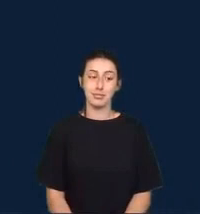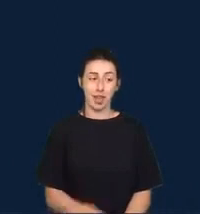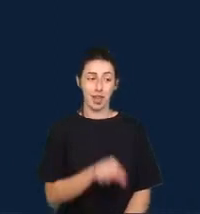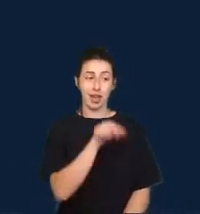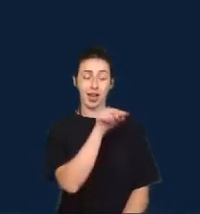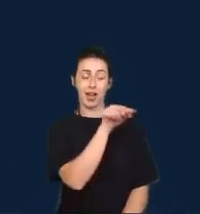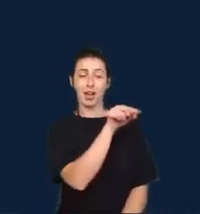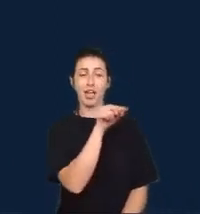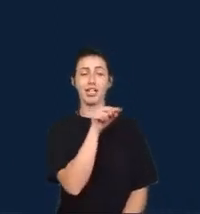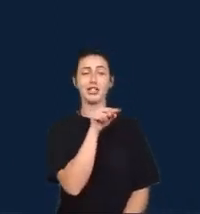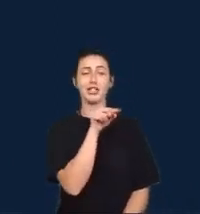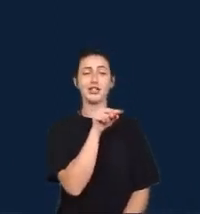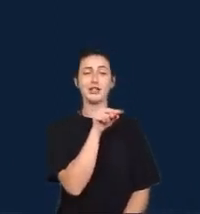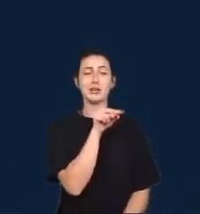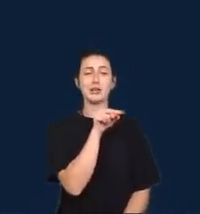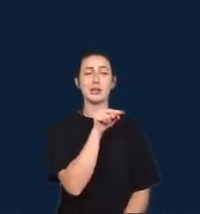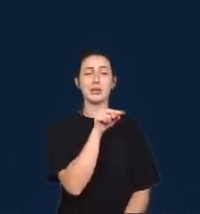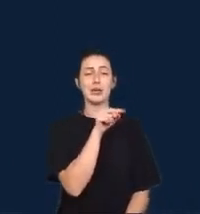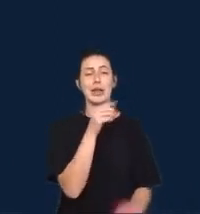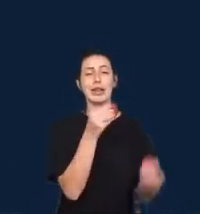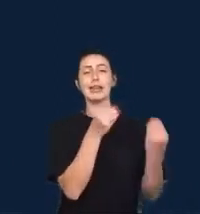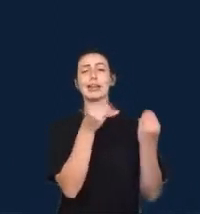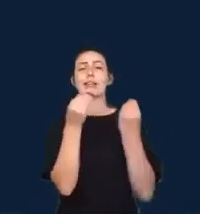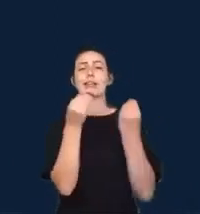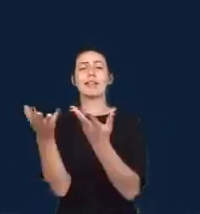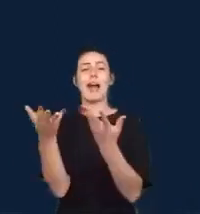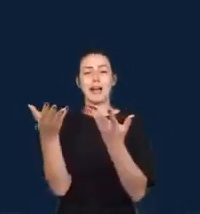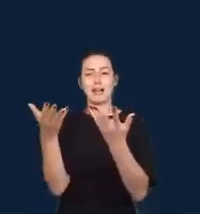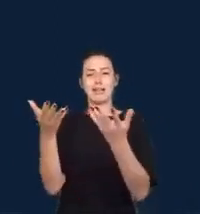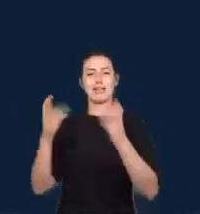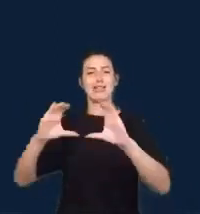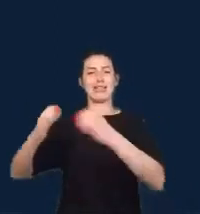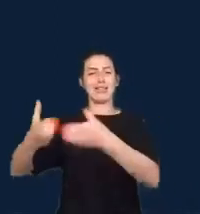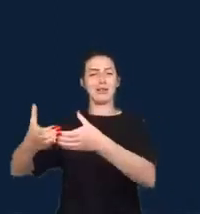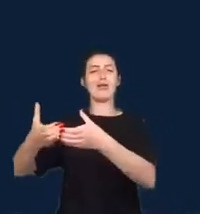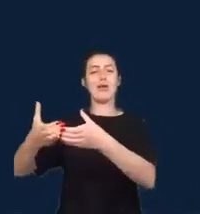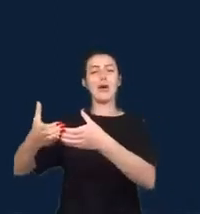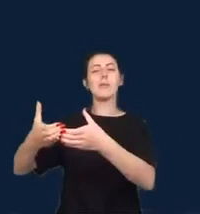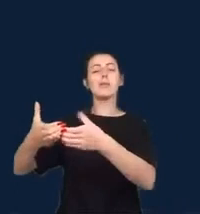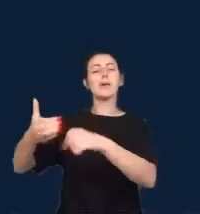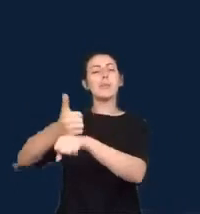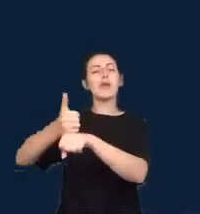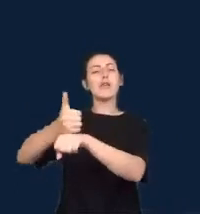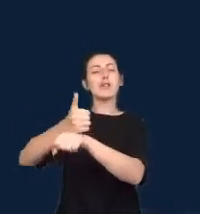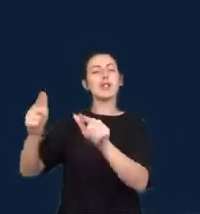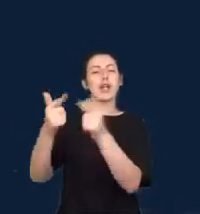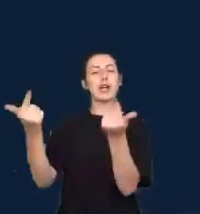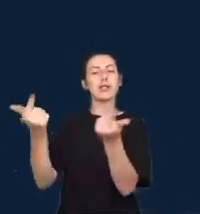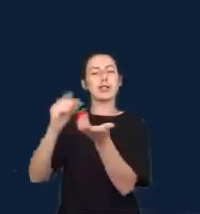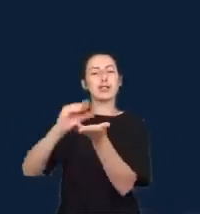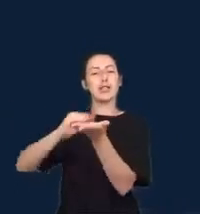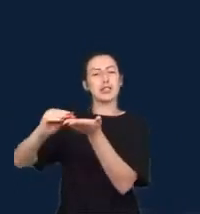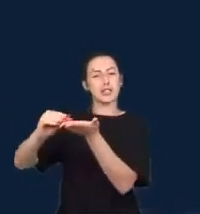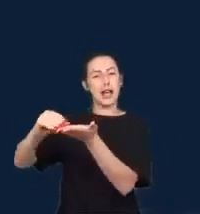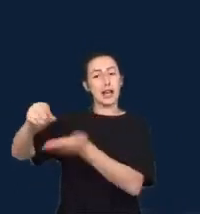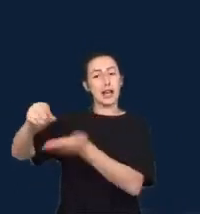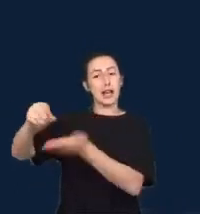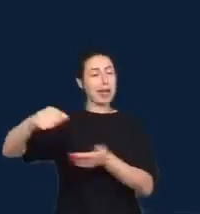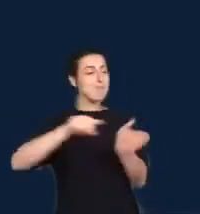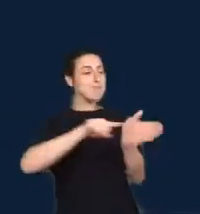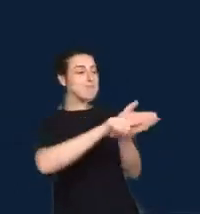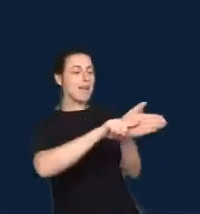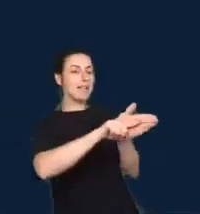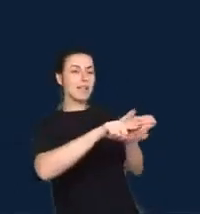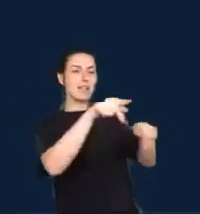issues. In their chapter Kukutai and Walter discuss one set of practices that could help to